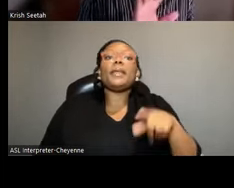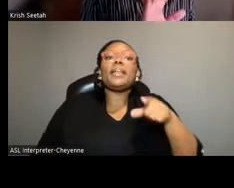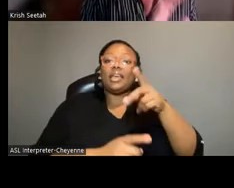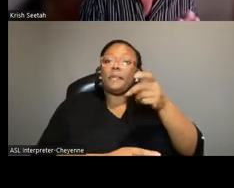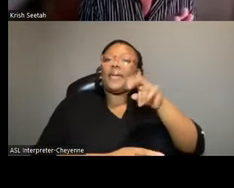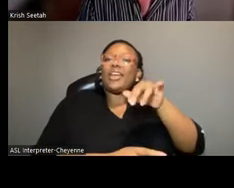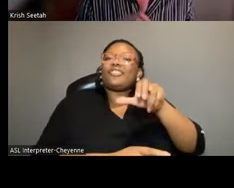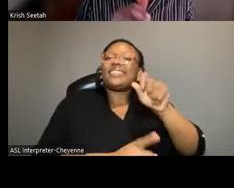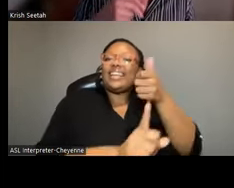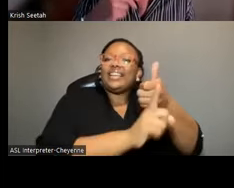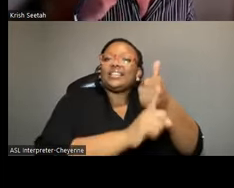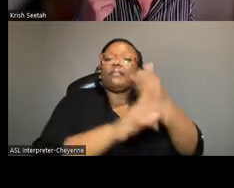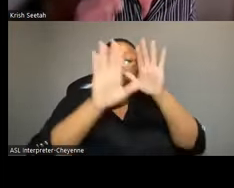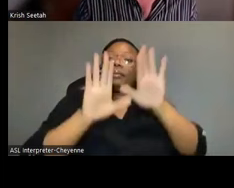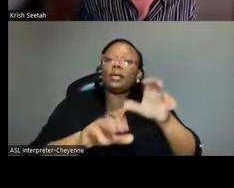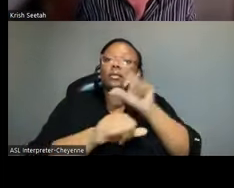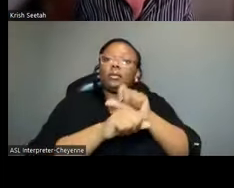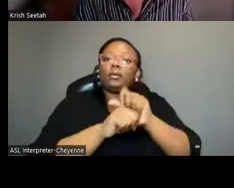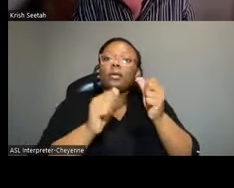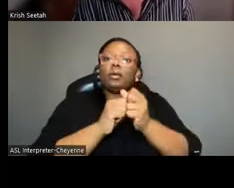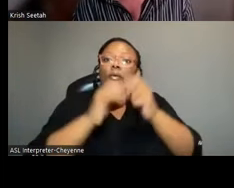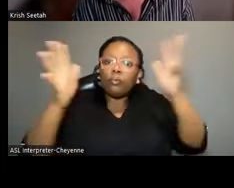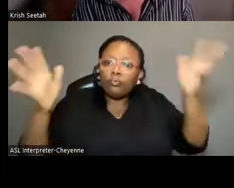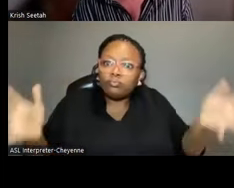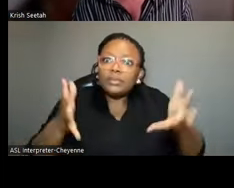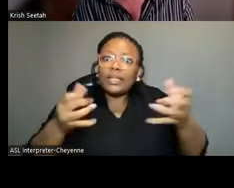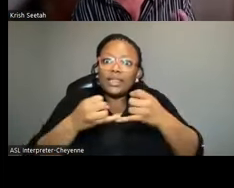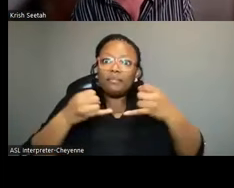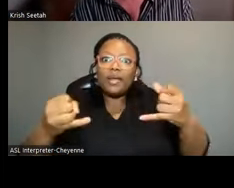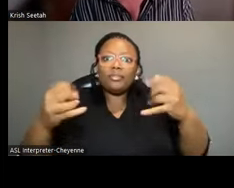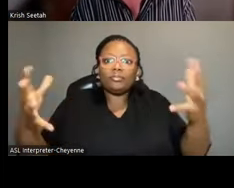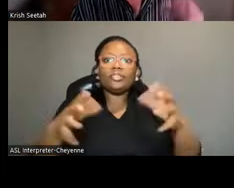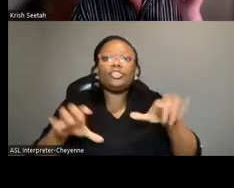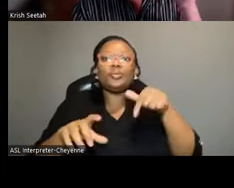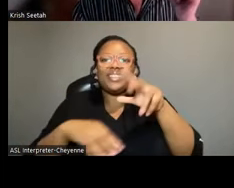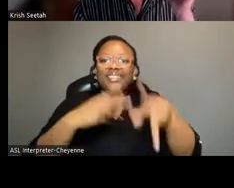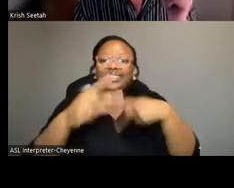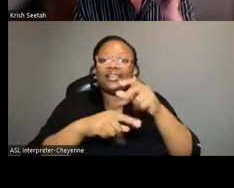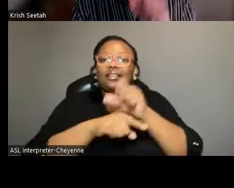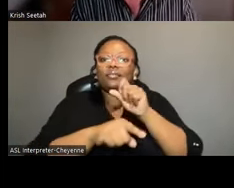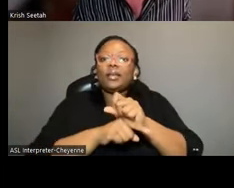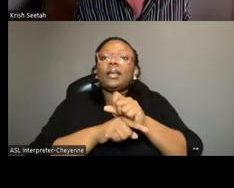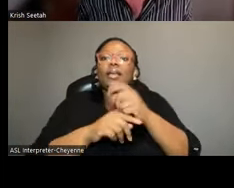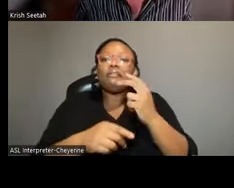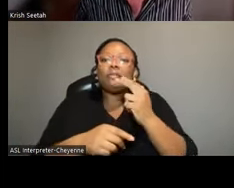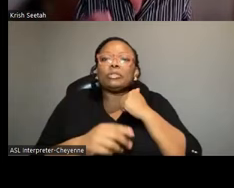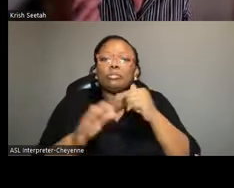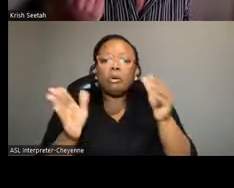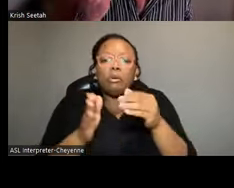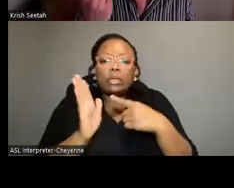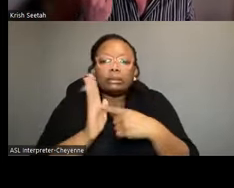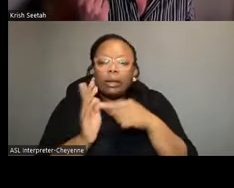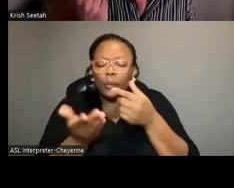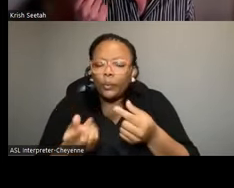and has done some excellent work really with pushing the boundaries of the capacity for us to do this work, and from ever smaller samples of